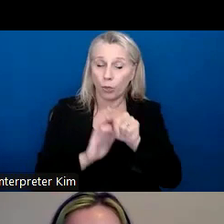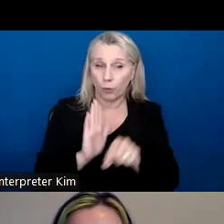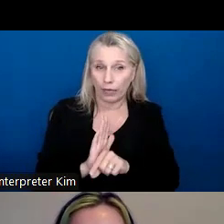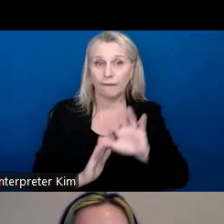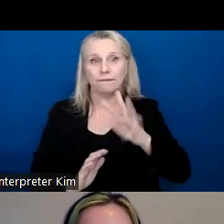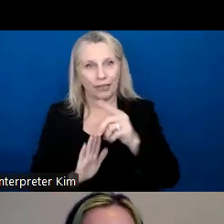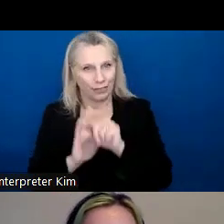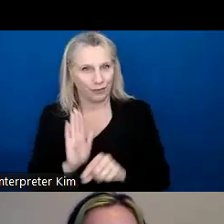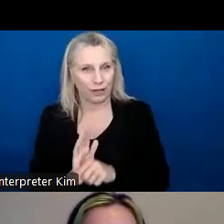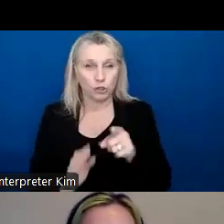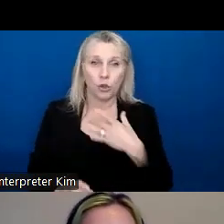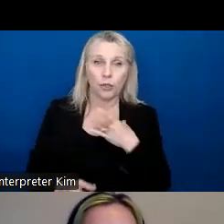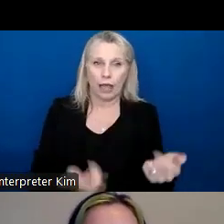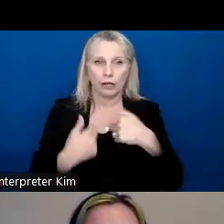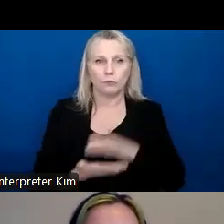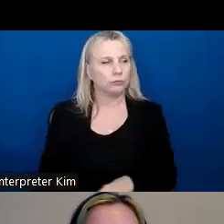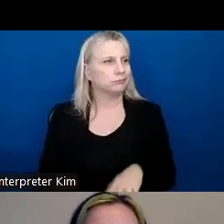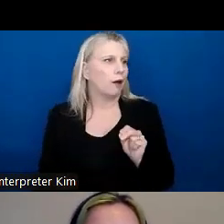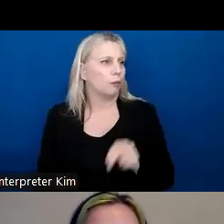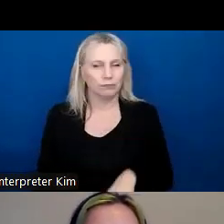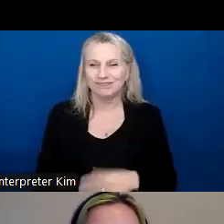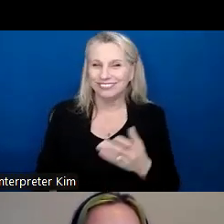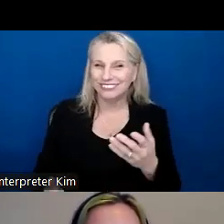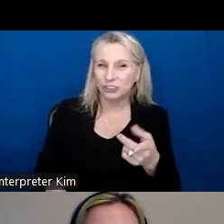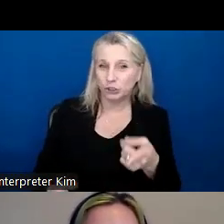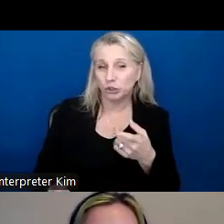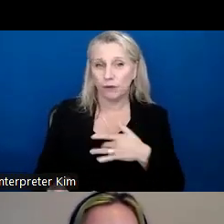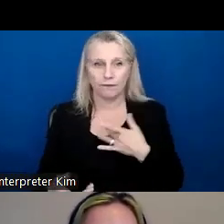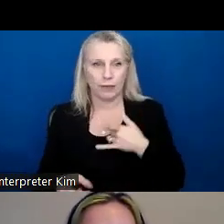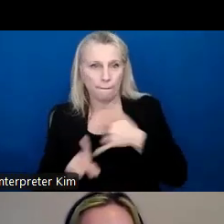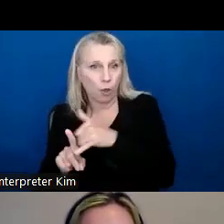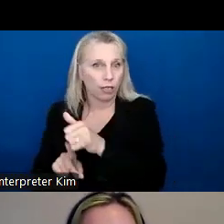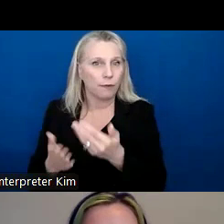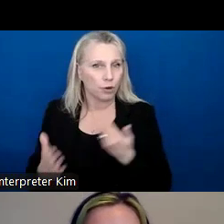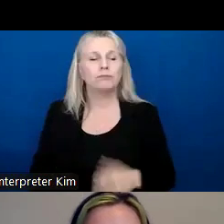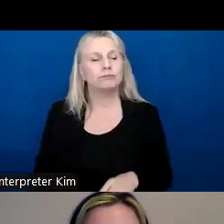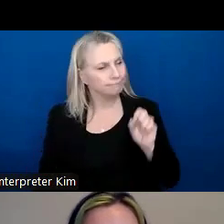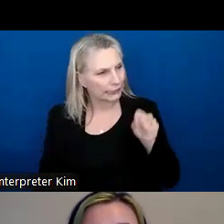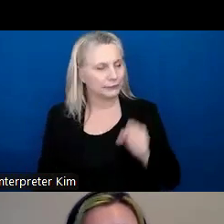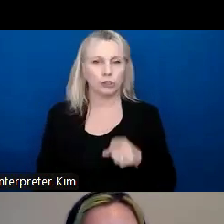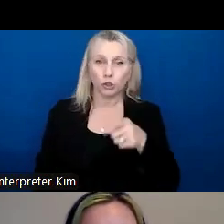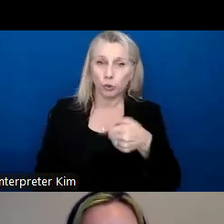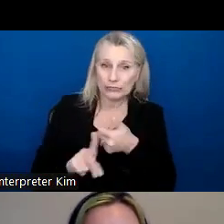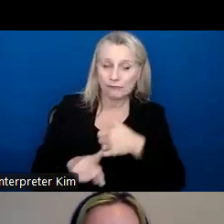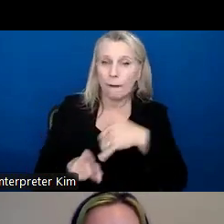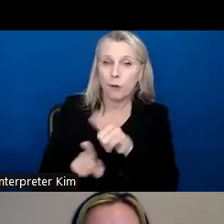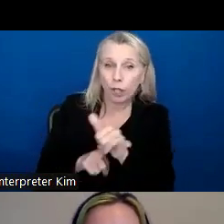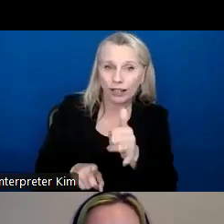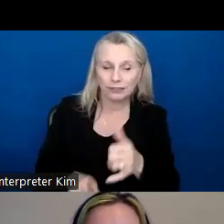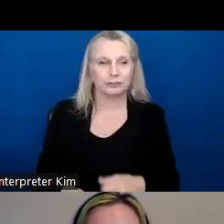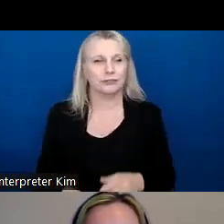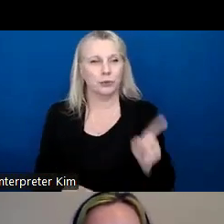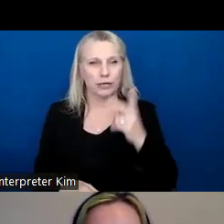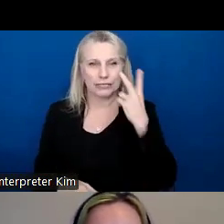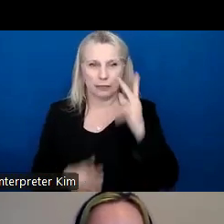grade. Do you like to come to school? No. Do you, um, feel like you've been bullied before? Yes. Are you a bully? And then that's where we'll see people